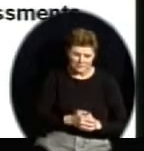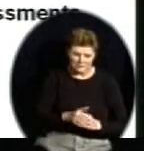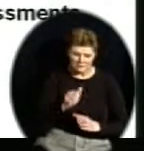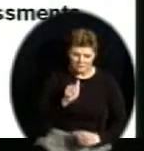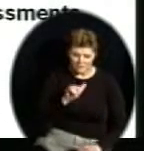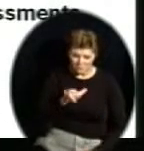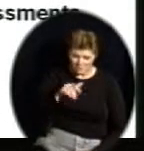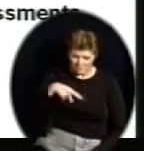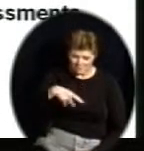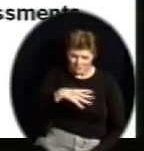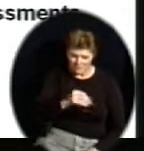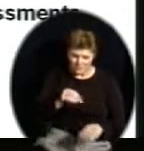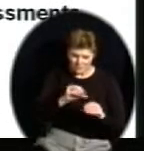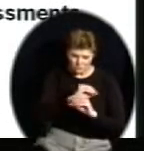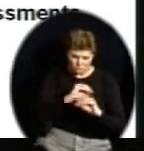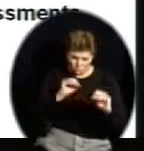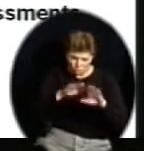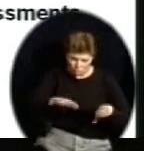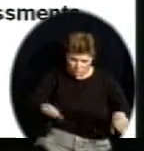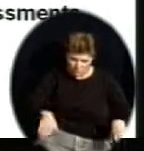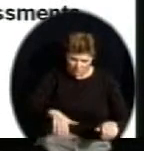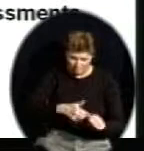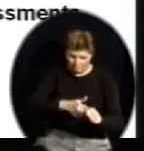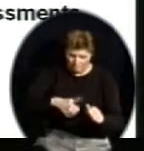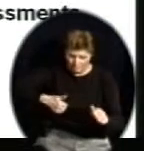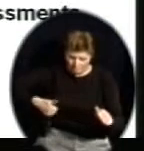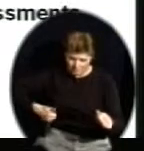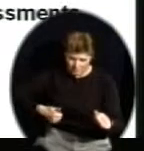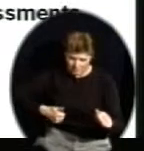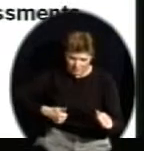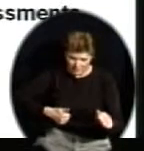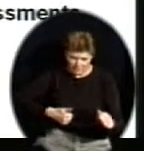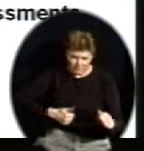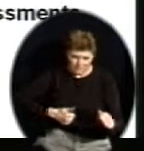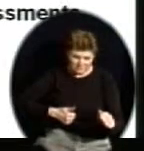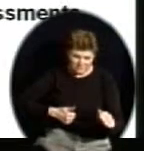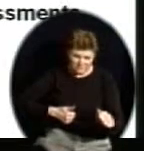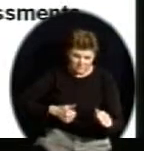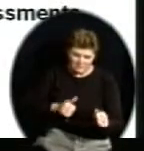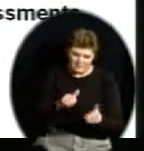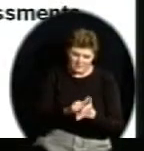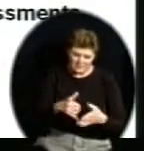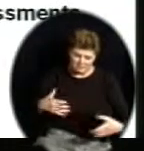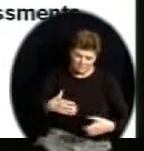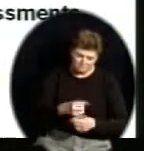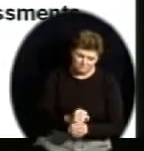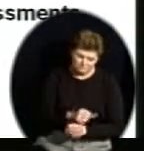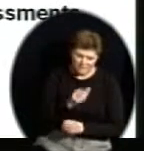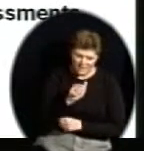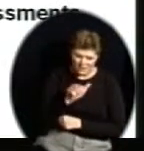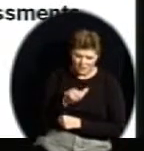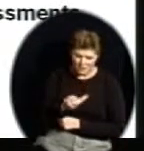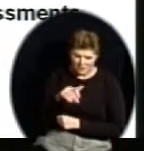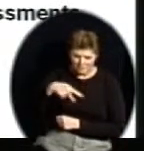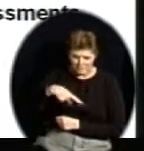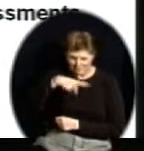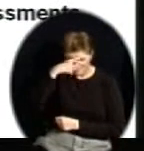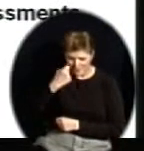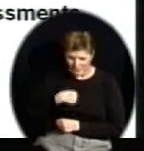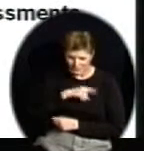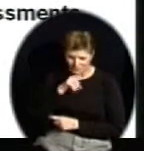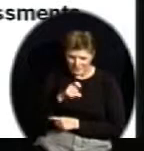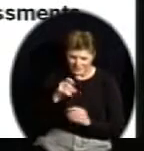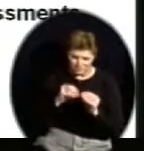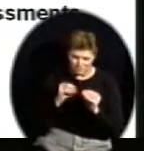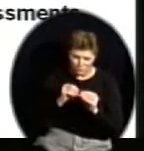that's a very important part of No Child Left Behind. That's AYP, because we needed some more acronyms in education. And we know that AYP